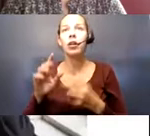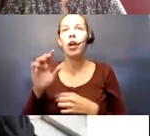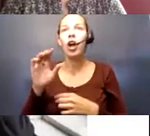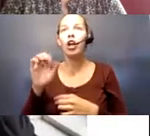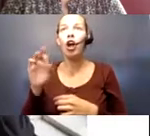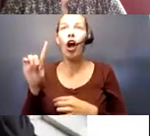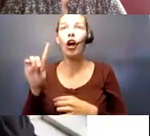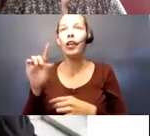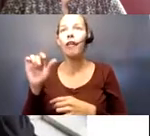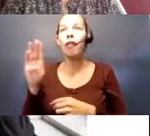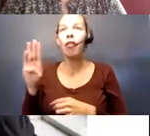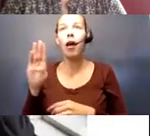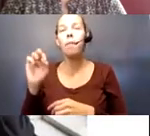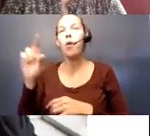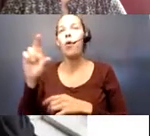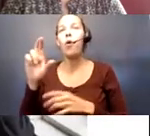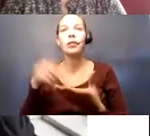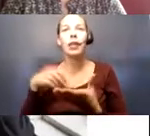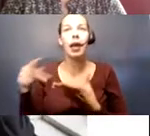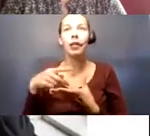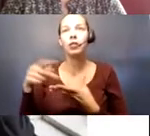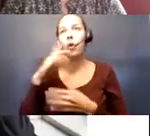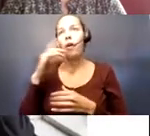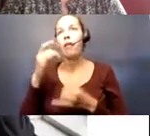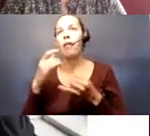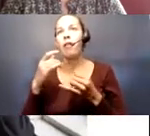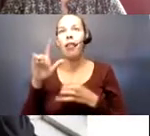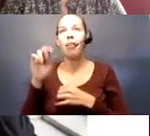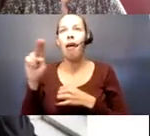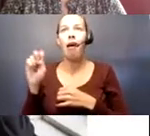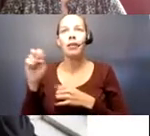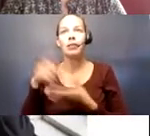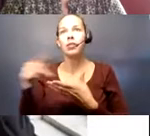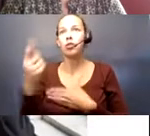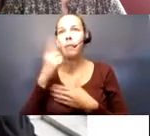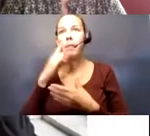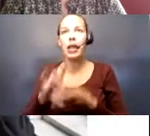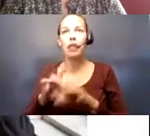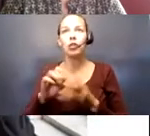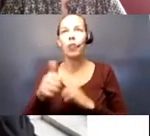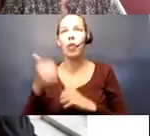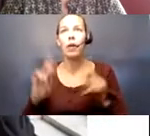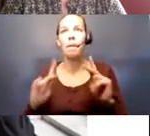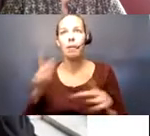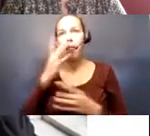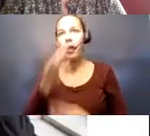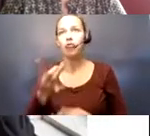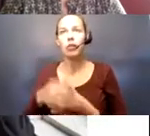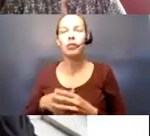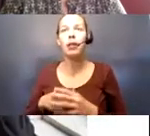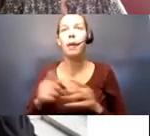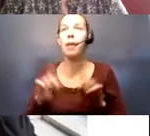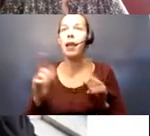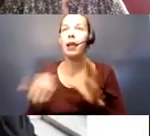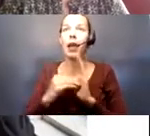or a dance, like maybe they have line dancing or things like that. It's connection with other people and interests. But again,